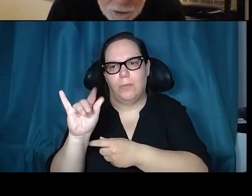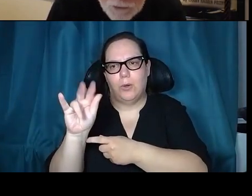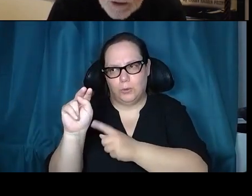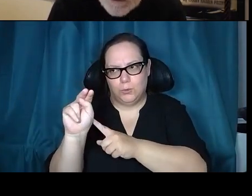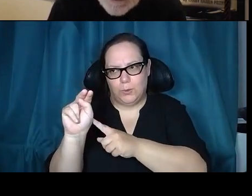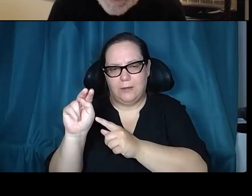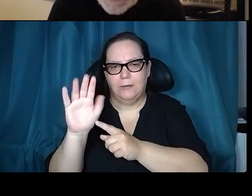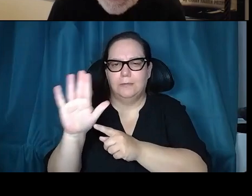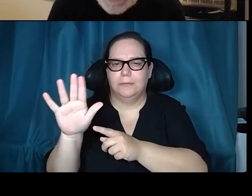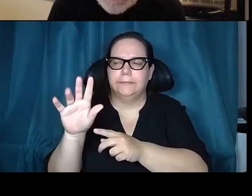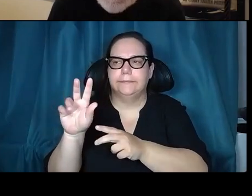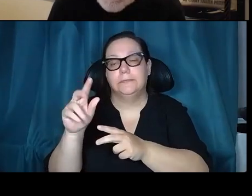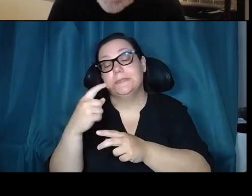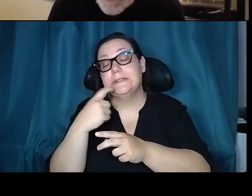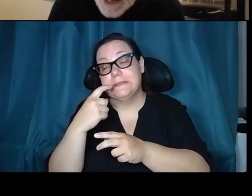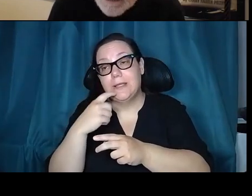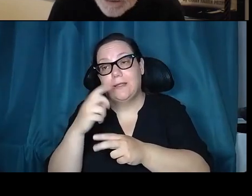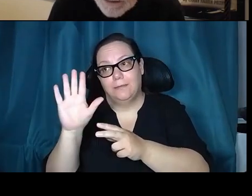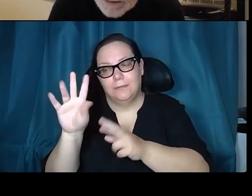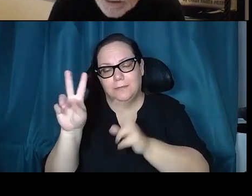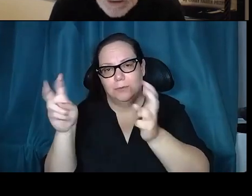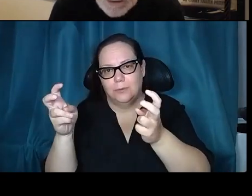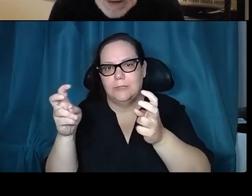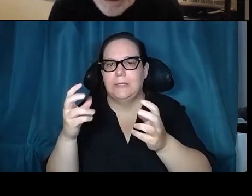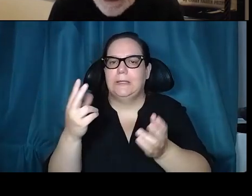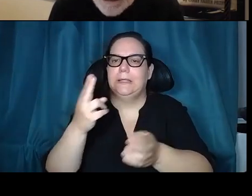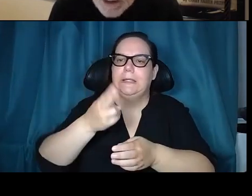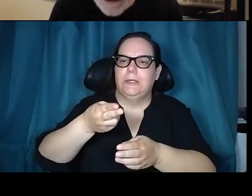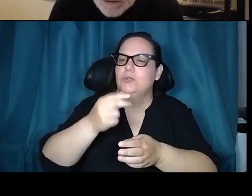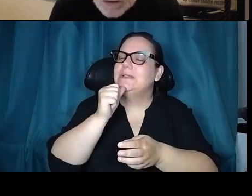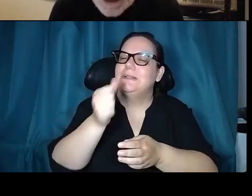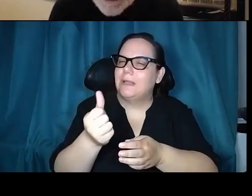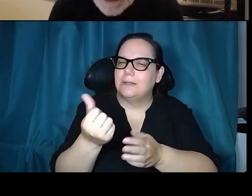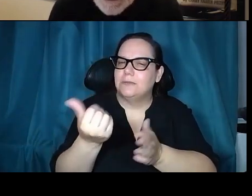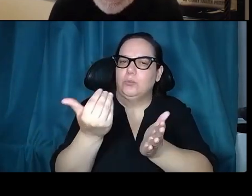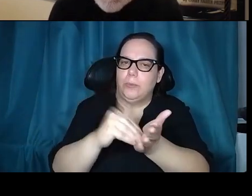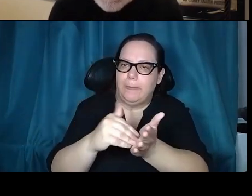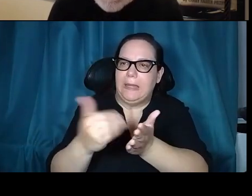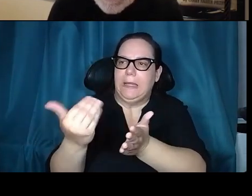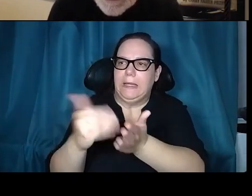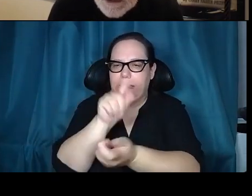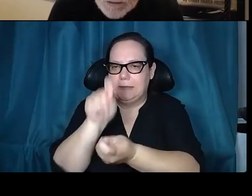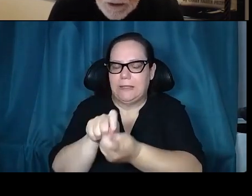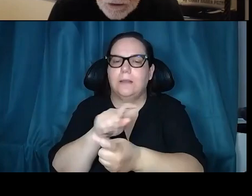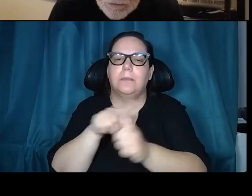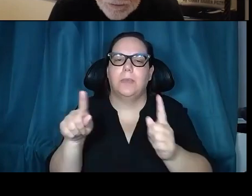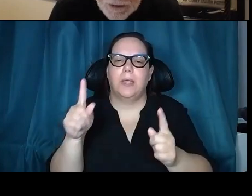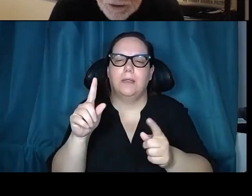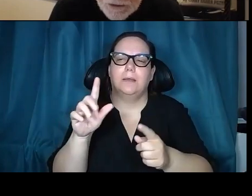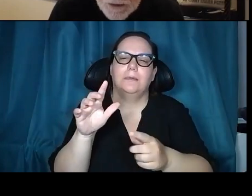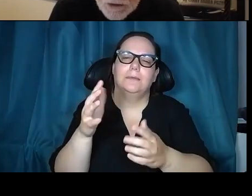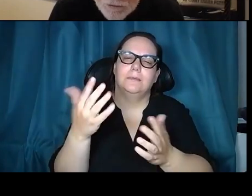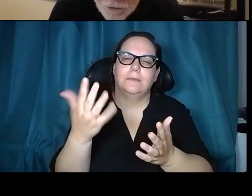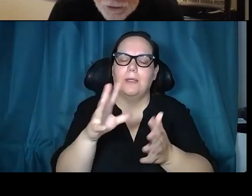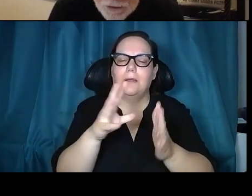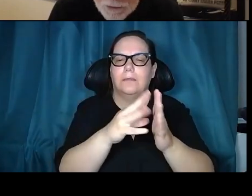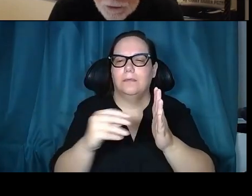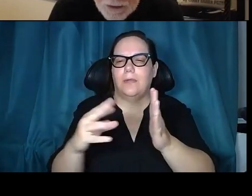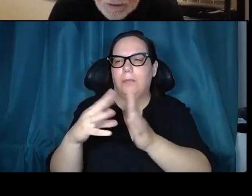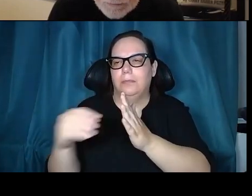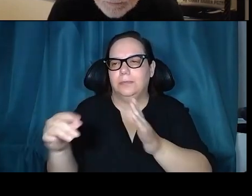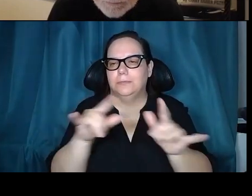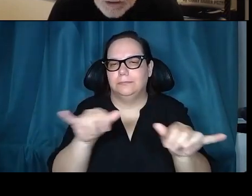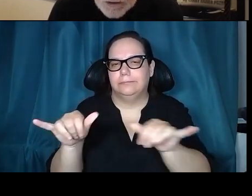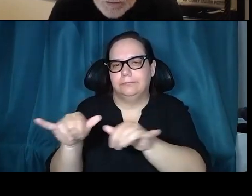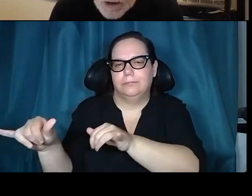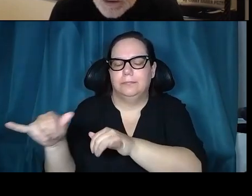you history doesn't repeat itself, but it rhymes. So obviously, we're not going to do the same thing again. But what lessons can we learn from this as we go forward to the